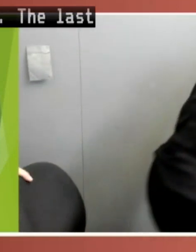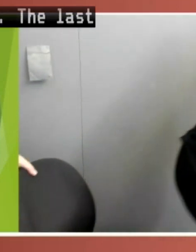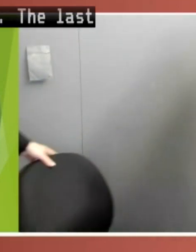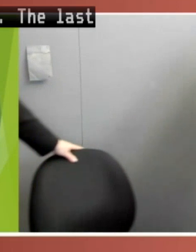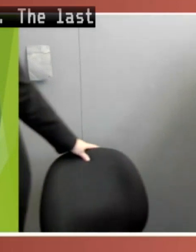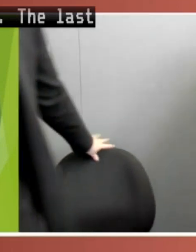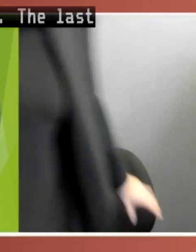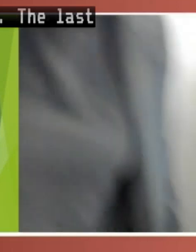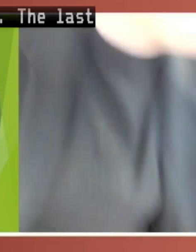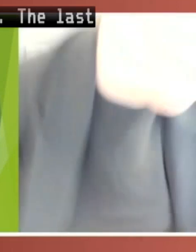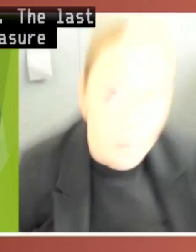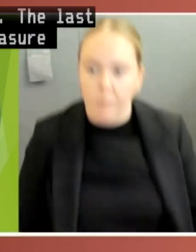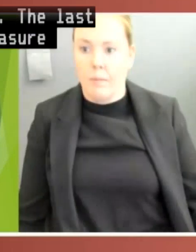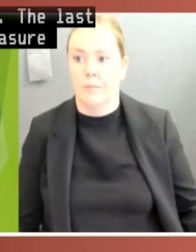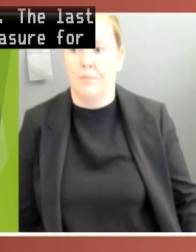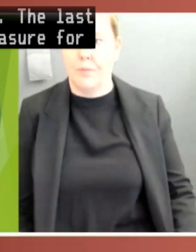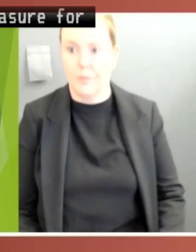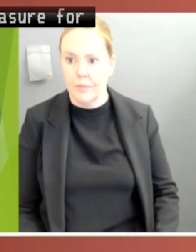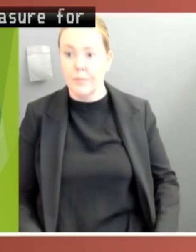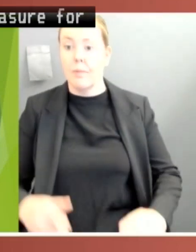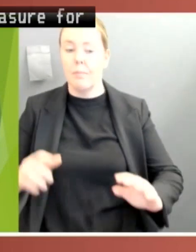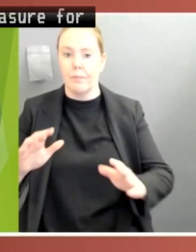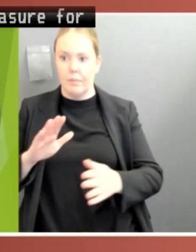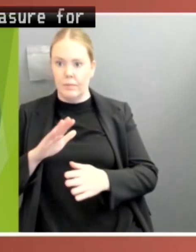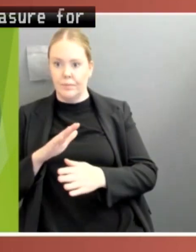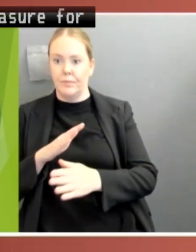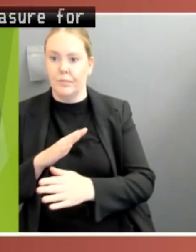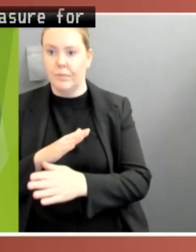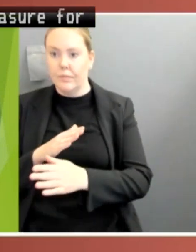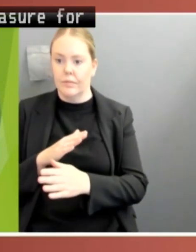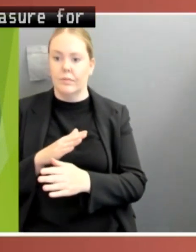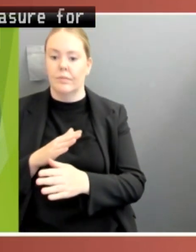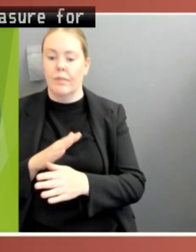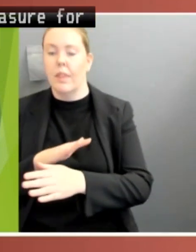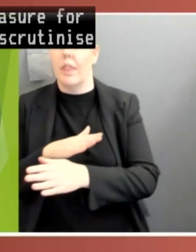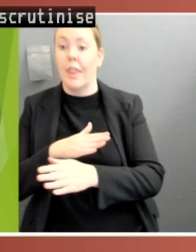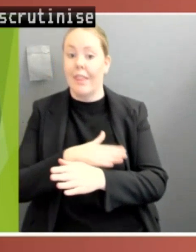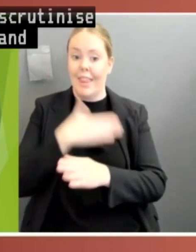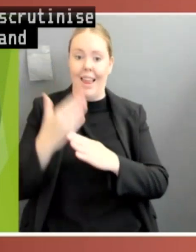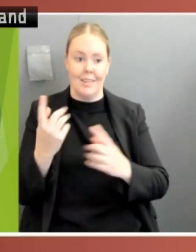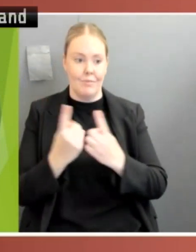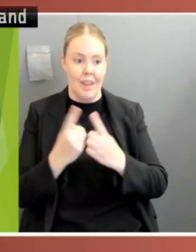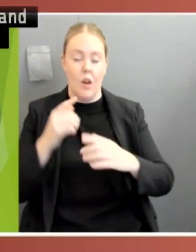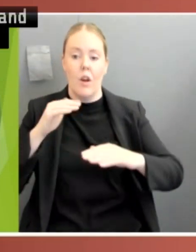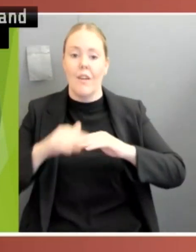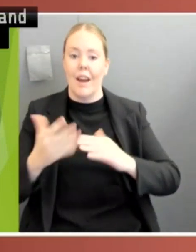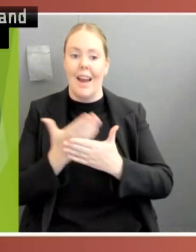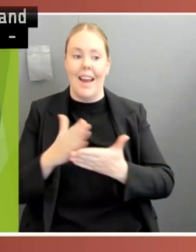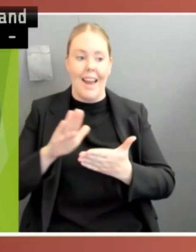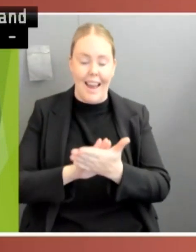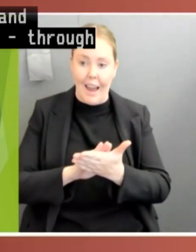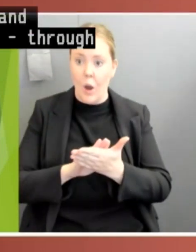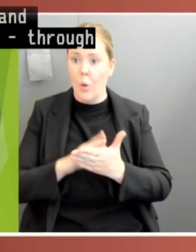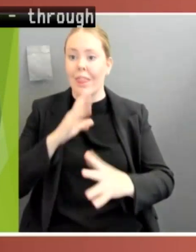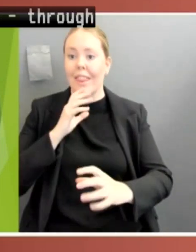scrutinise government administration and policy. How has government, through its agencies, its departments actually fulfilled its functions